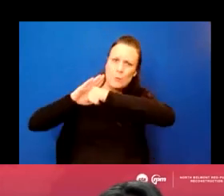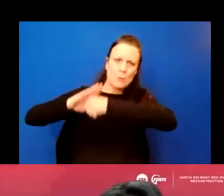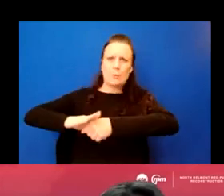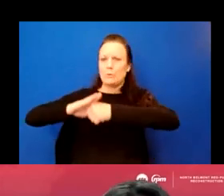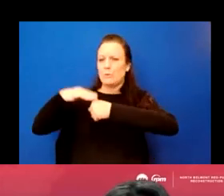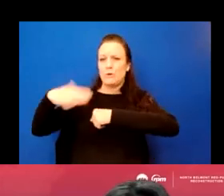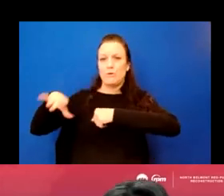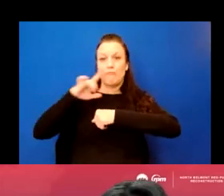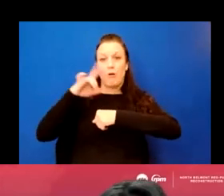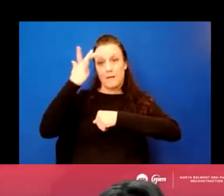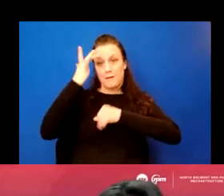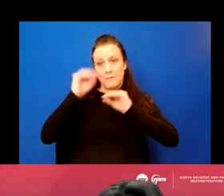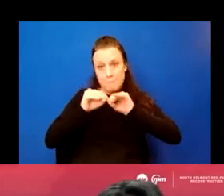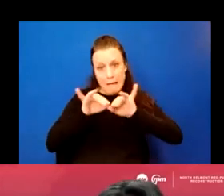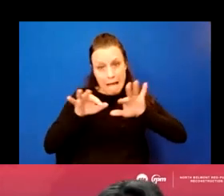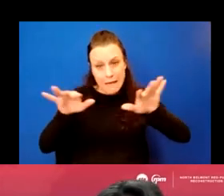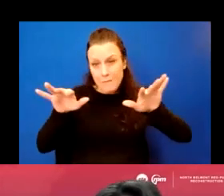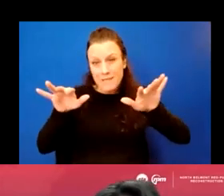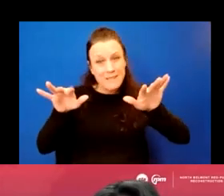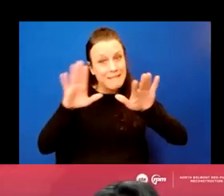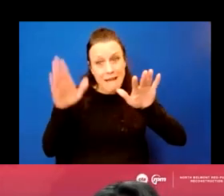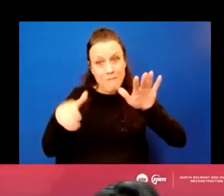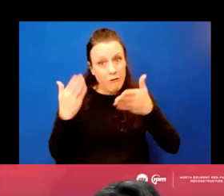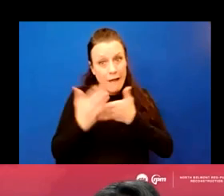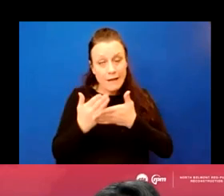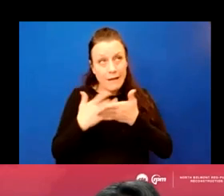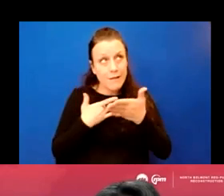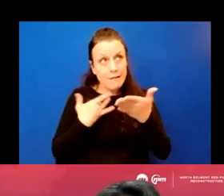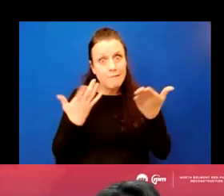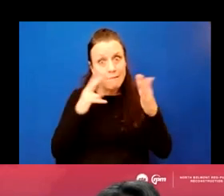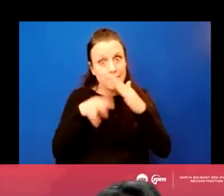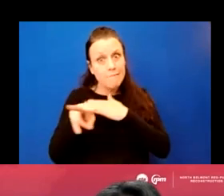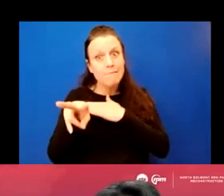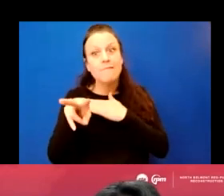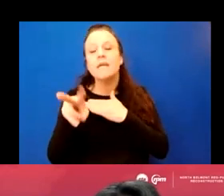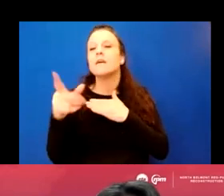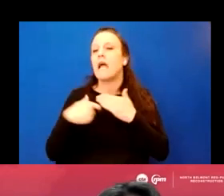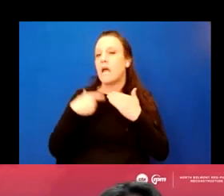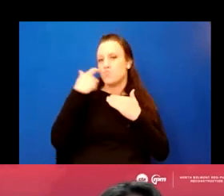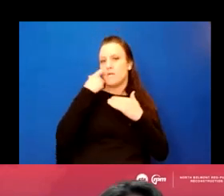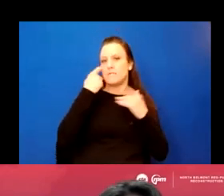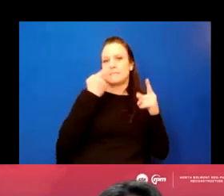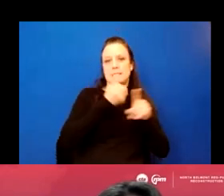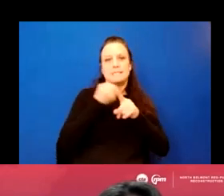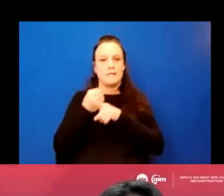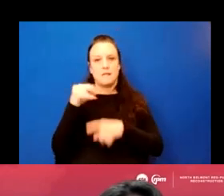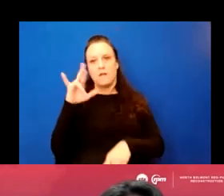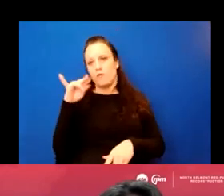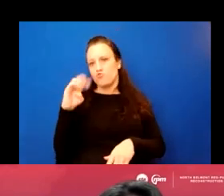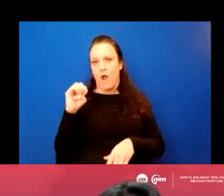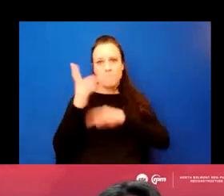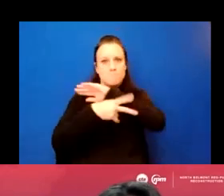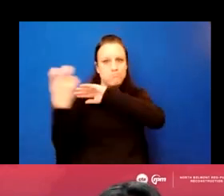the pandemic that will never end, it feels like, as well as, you know, recent incidents of crime. So we are very